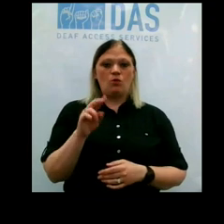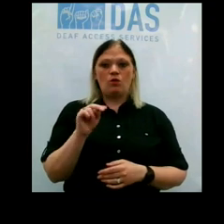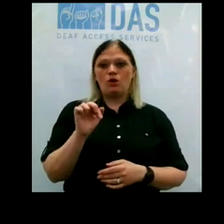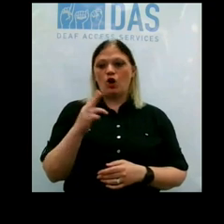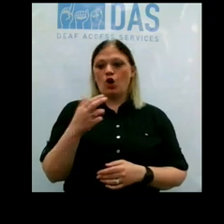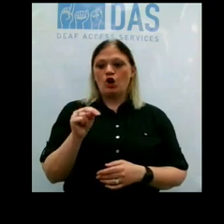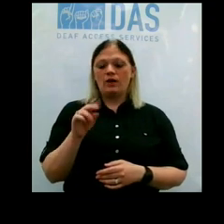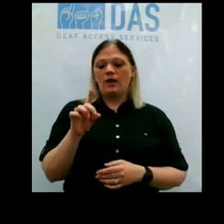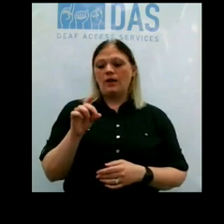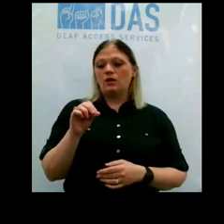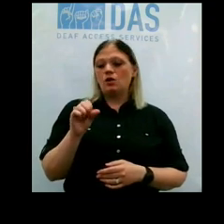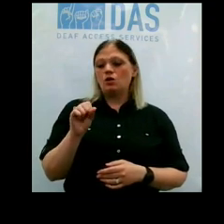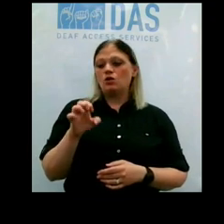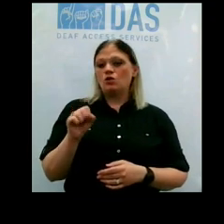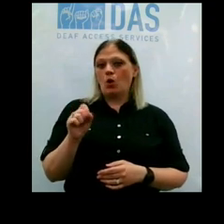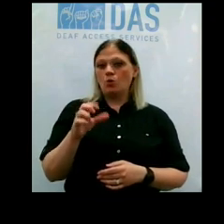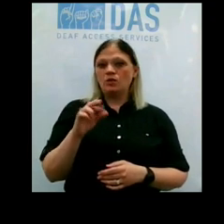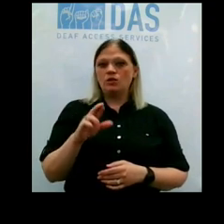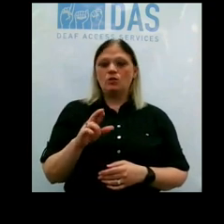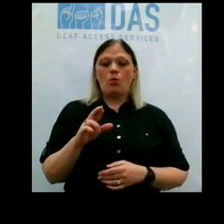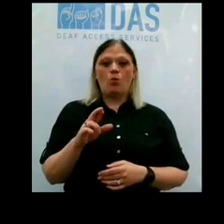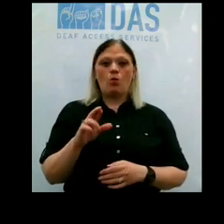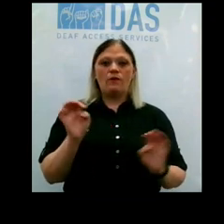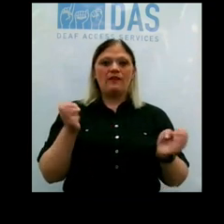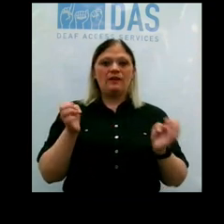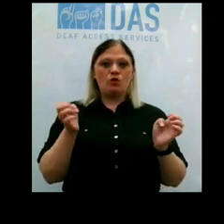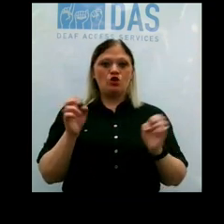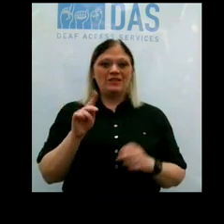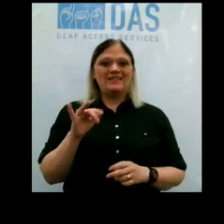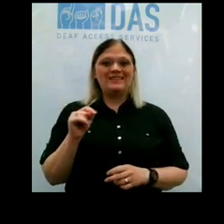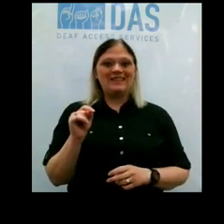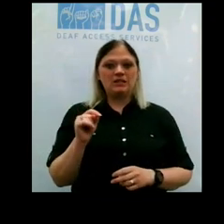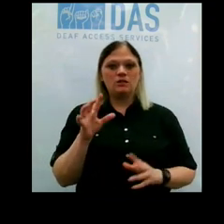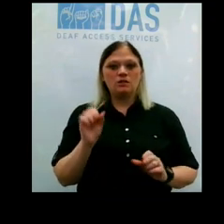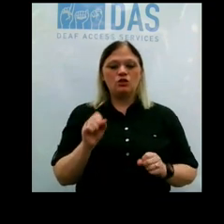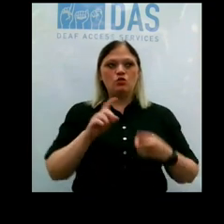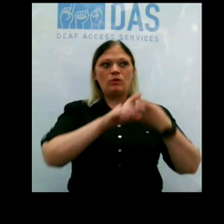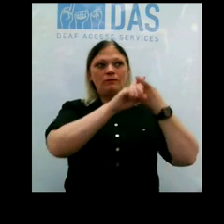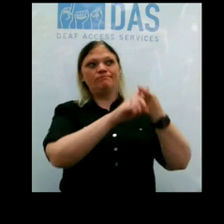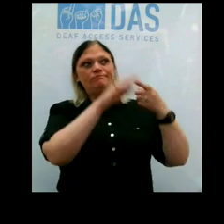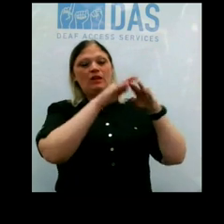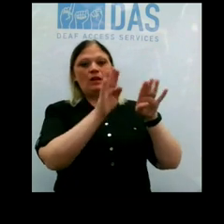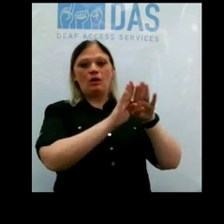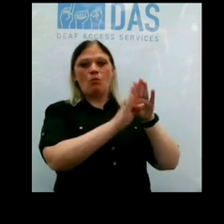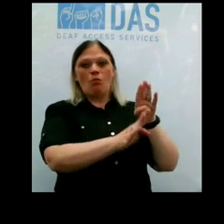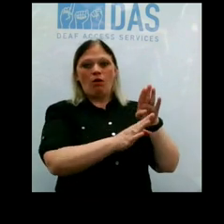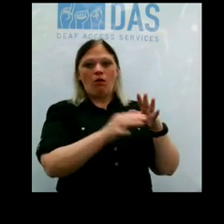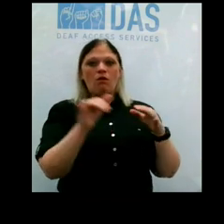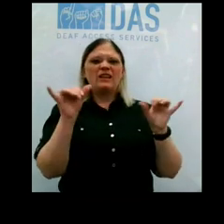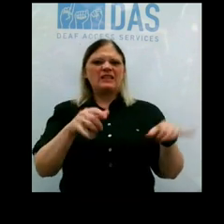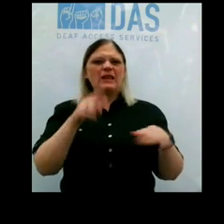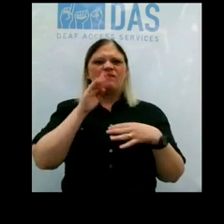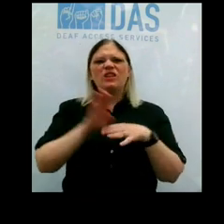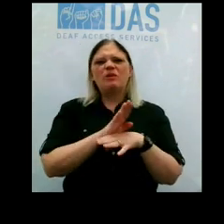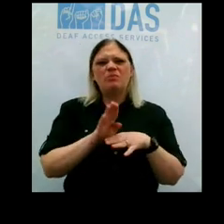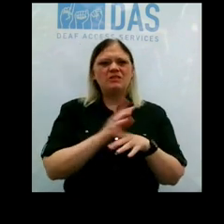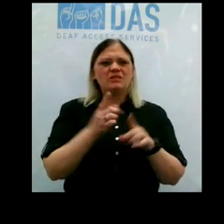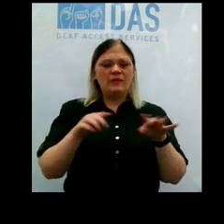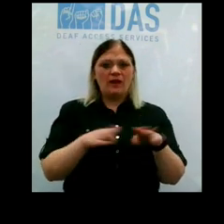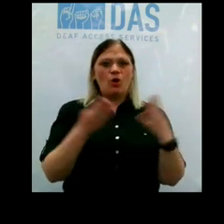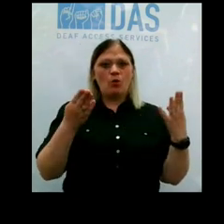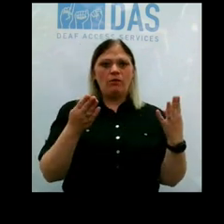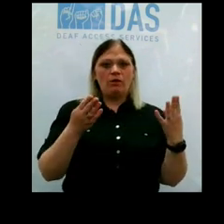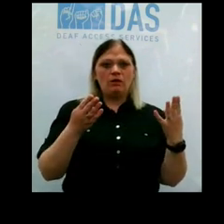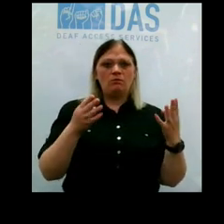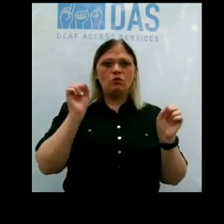Narcan doses or our Narcan emergency kits that you can hang on a wall, especially when the businesses are opening up. We really want to